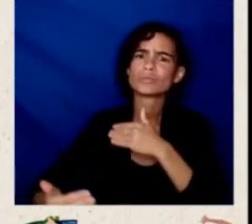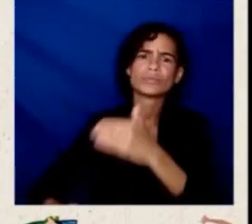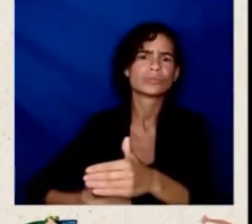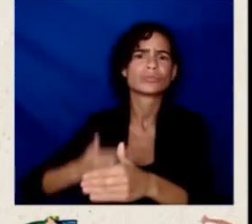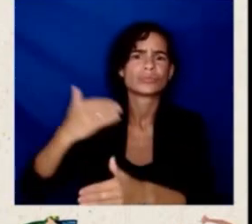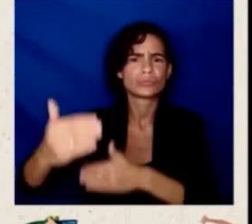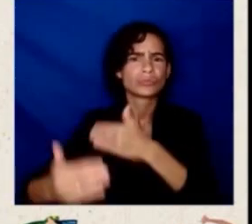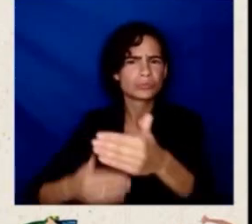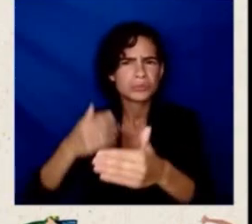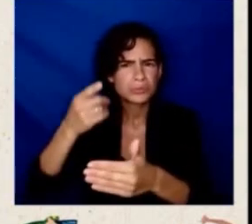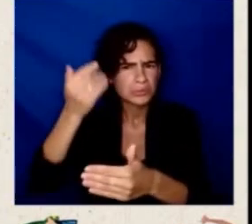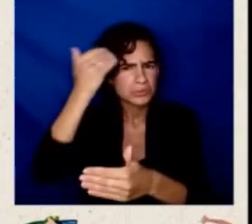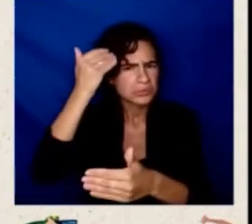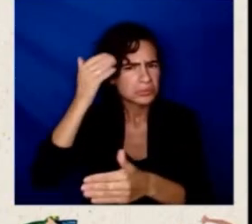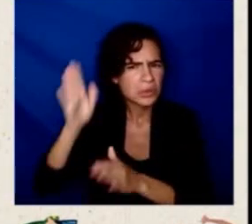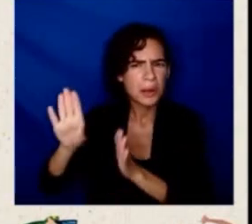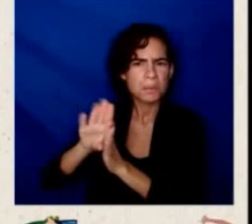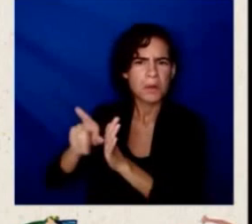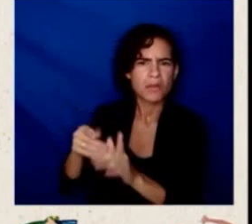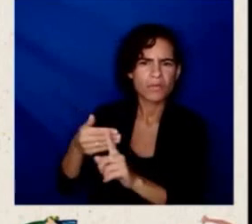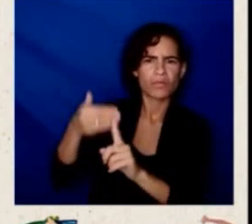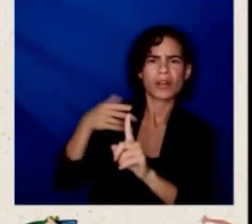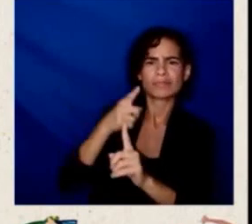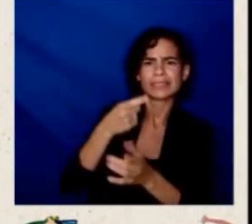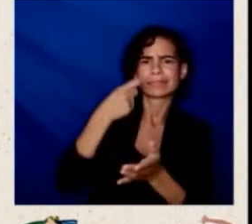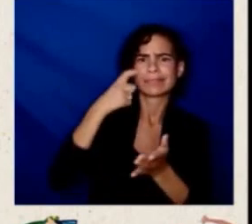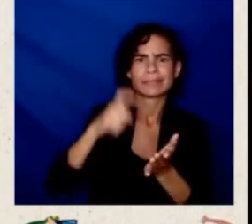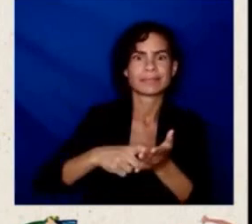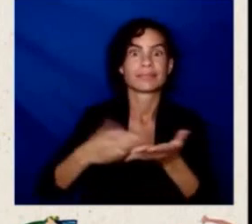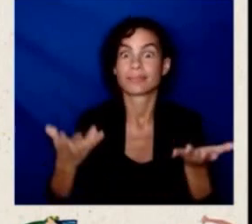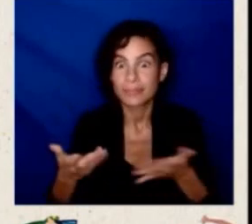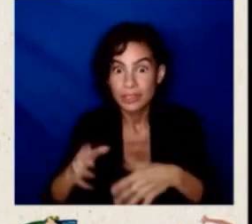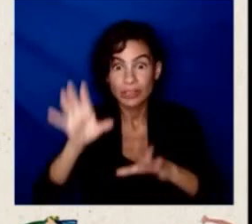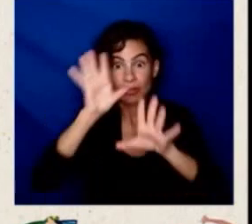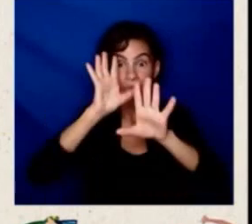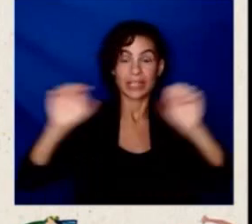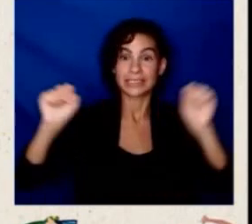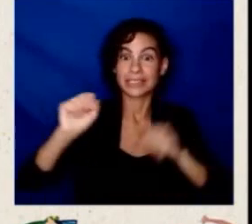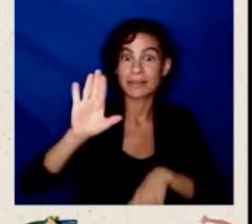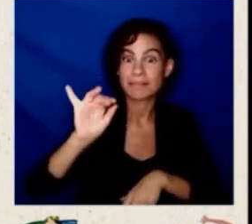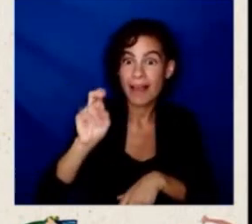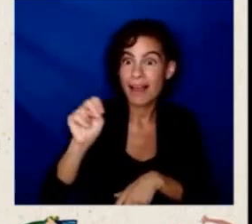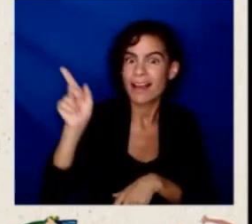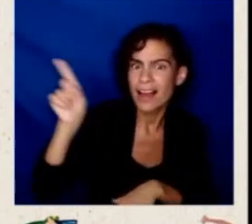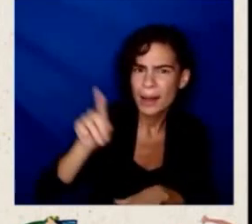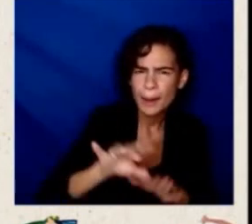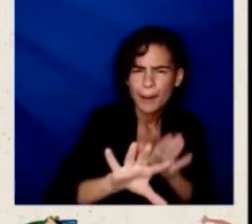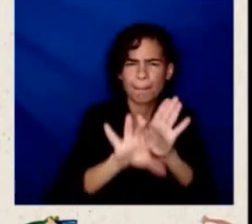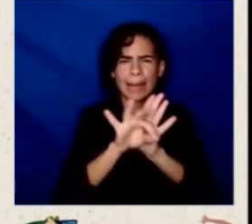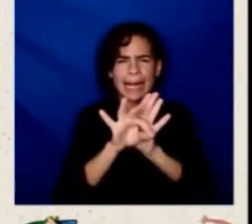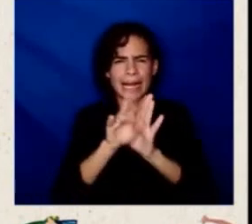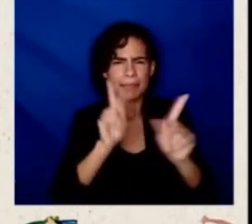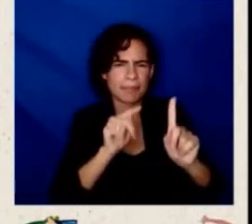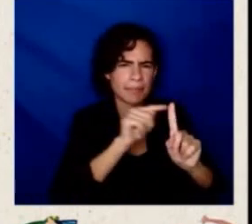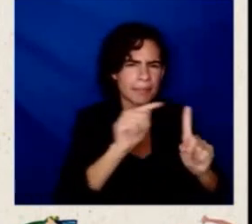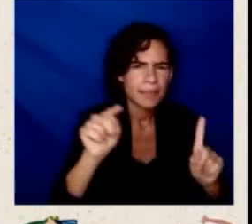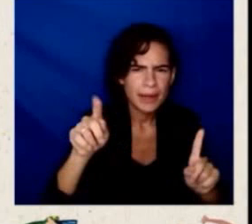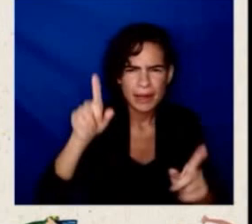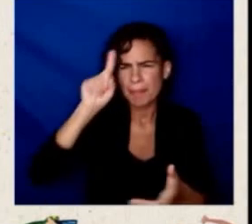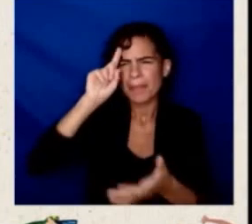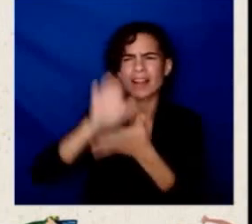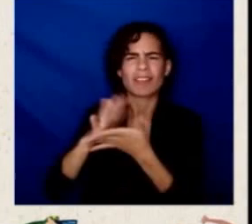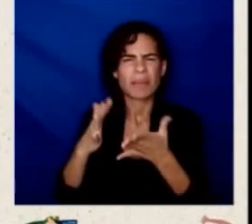come from a place where it is important to pay back, to do more for others. The second thing I'd say is